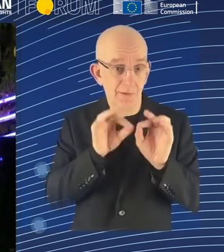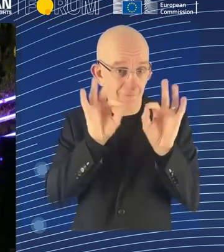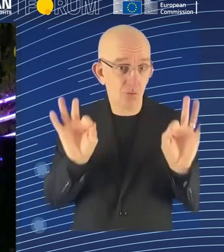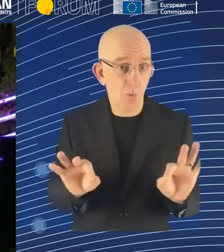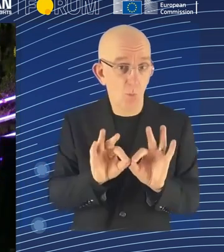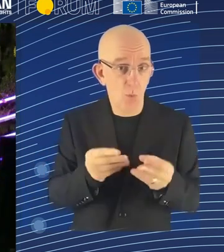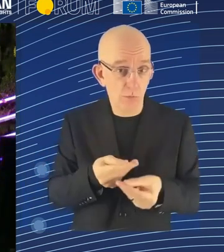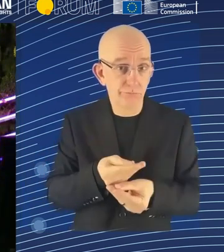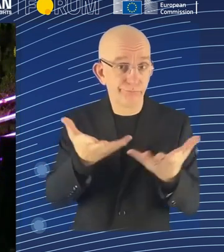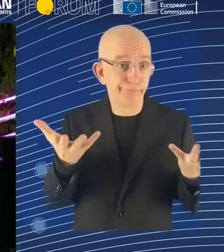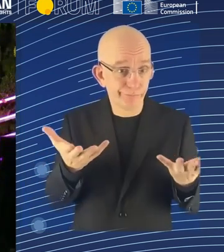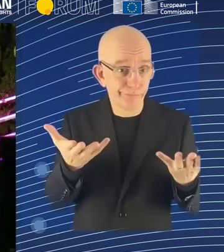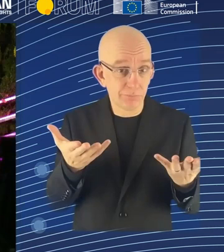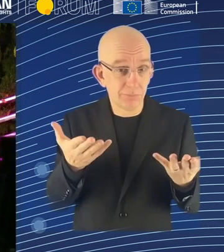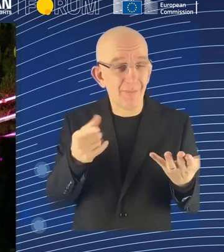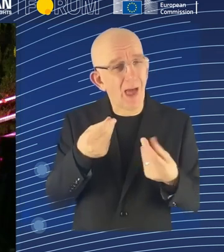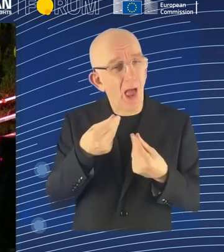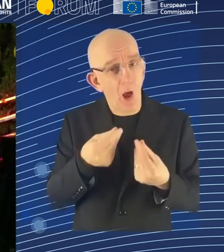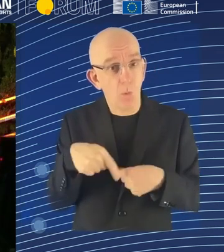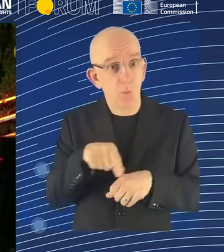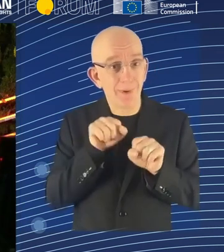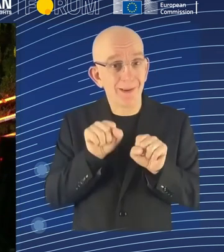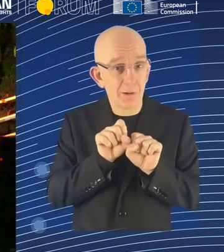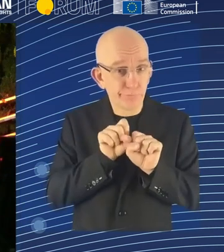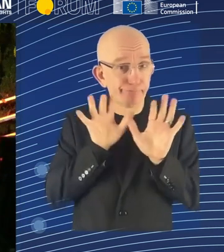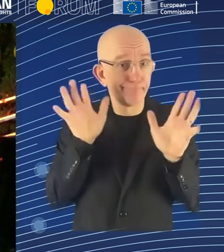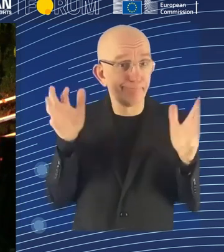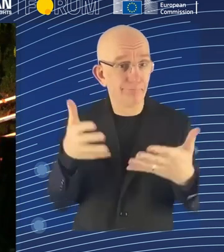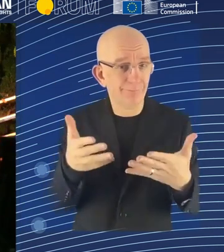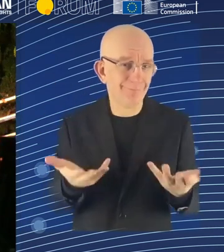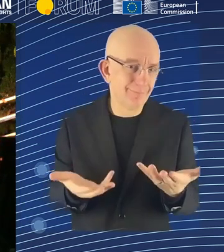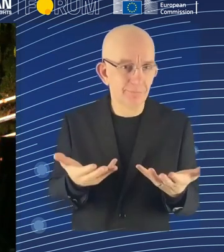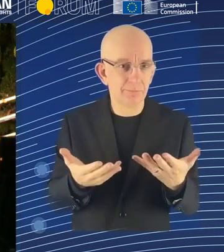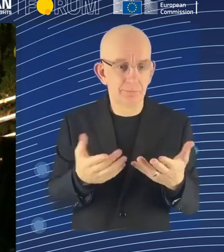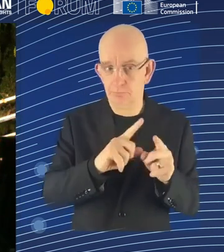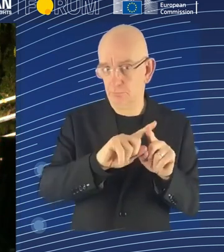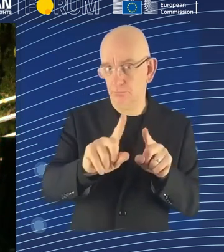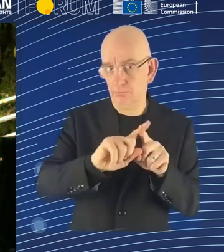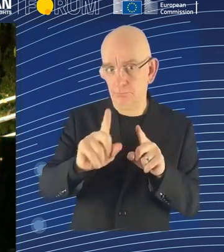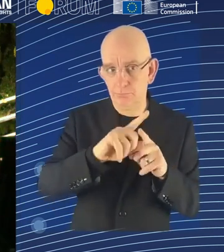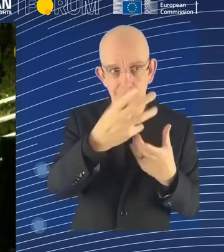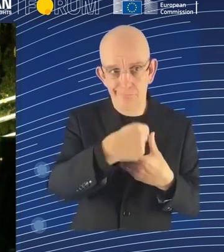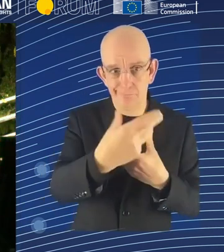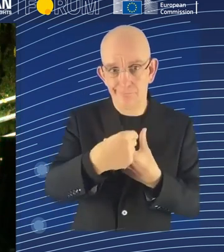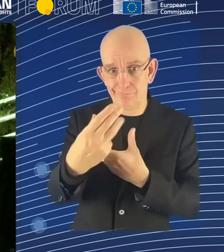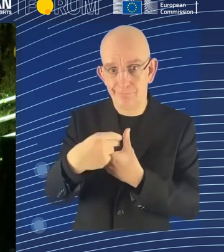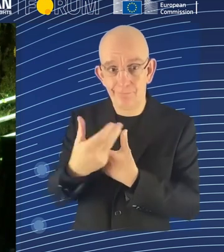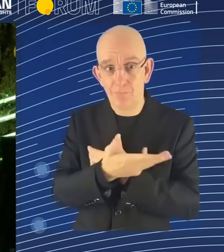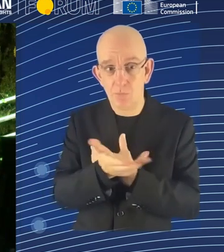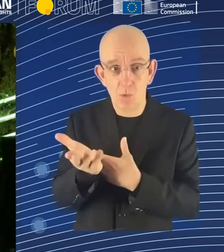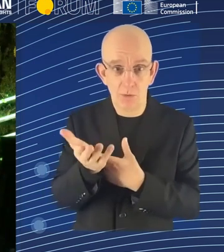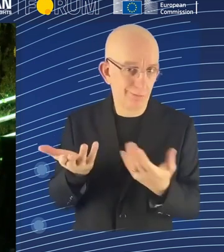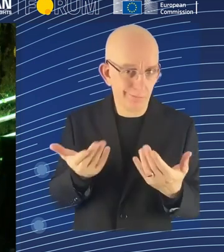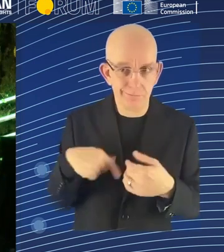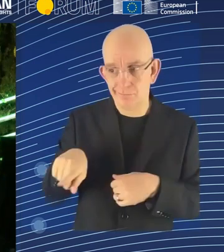whatever. But also how representative are of the diversity, you know, of the diversity to make it global. So, because